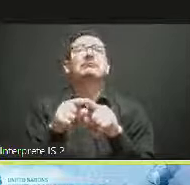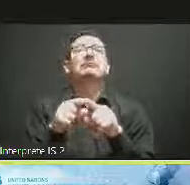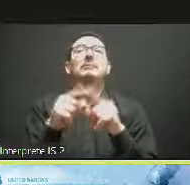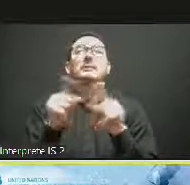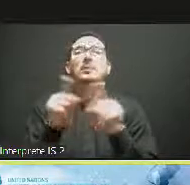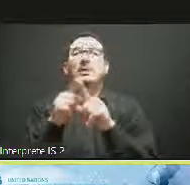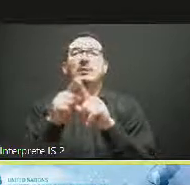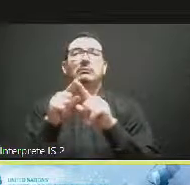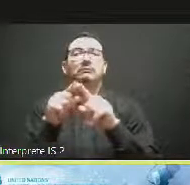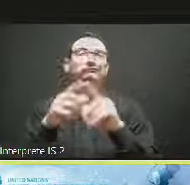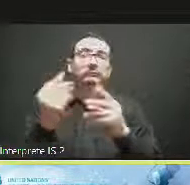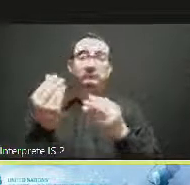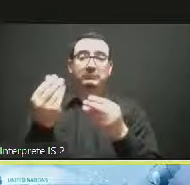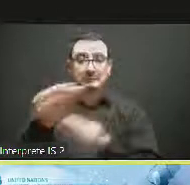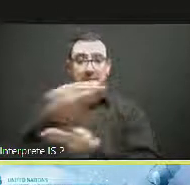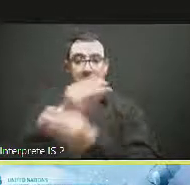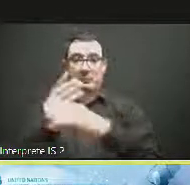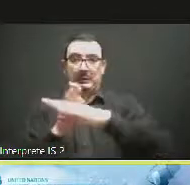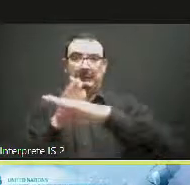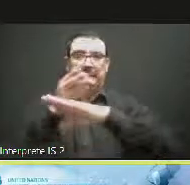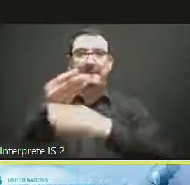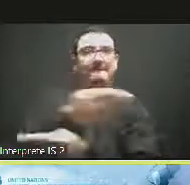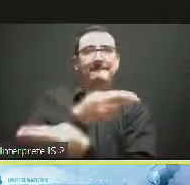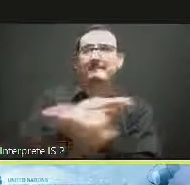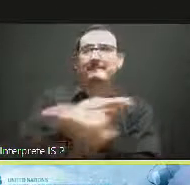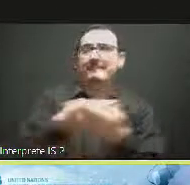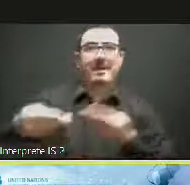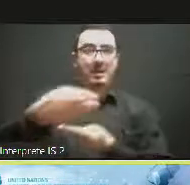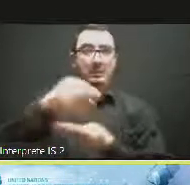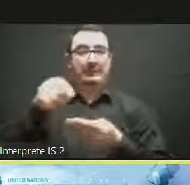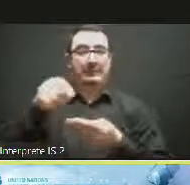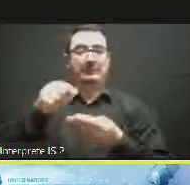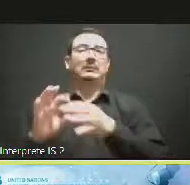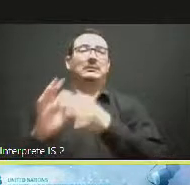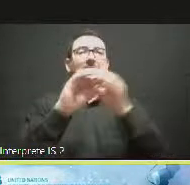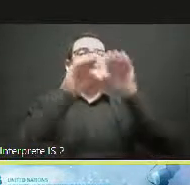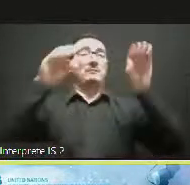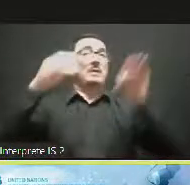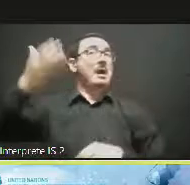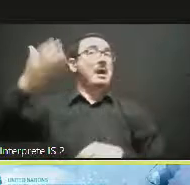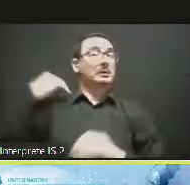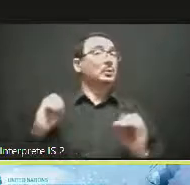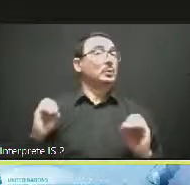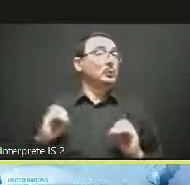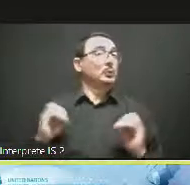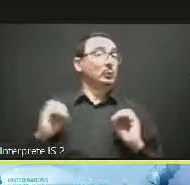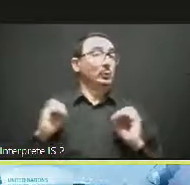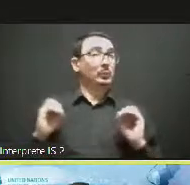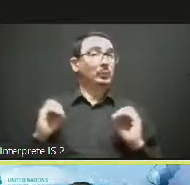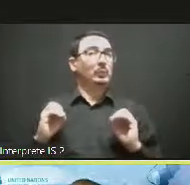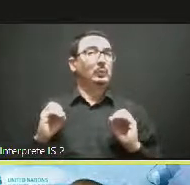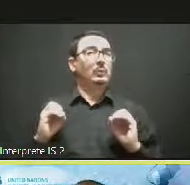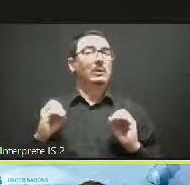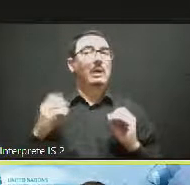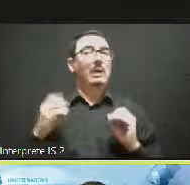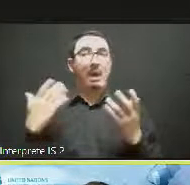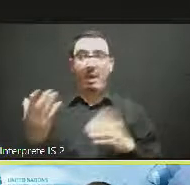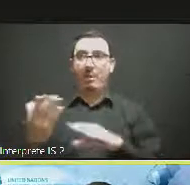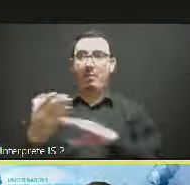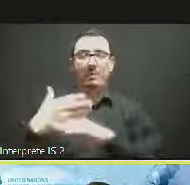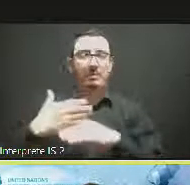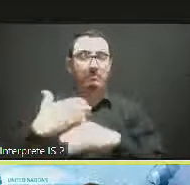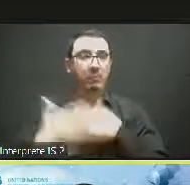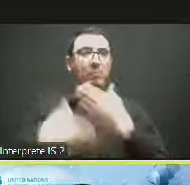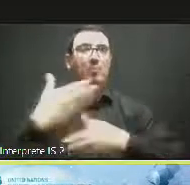platforms that were not accessible at the country at that time. On the partnerships and common priorities,